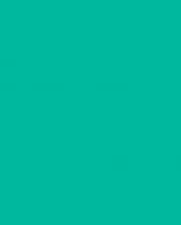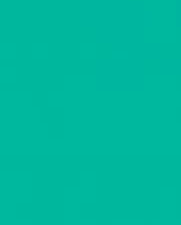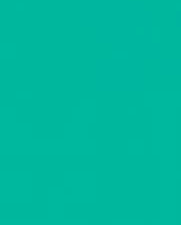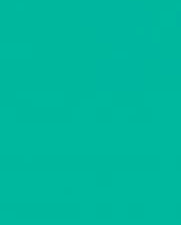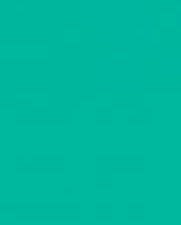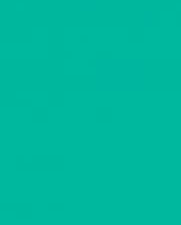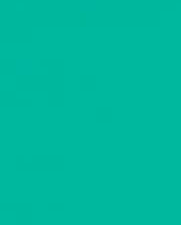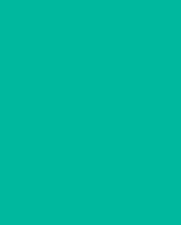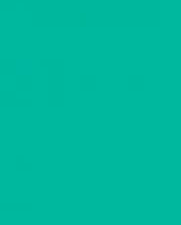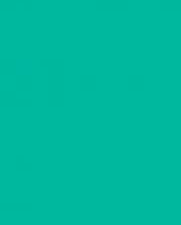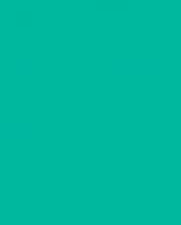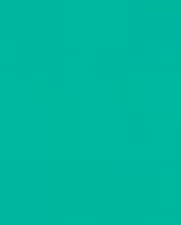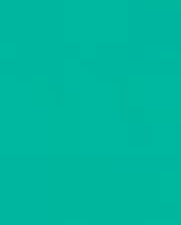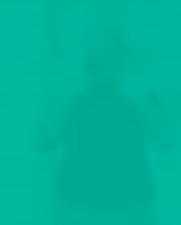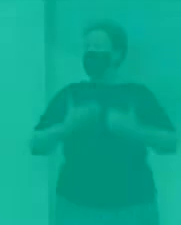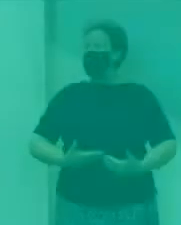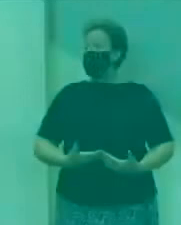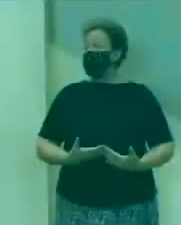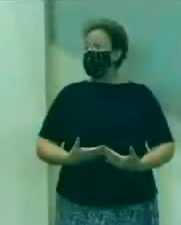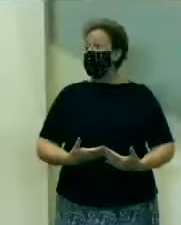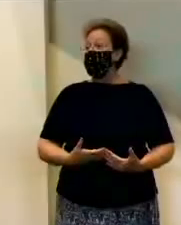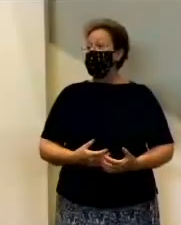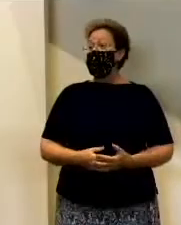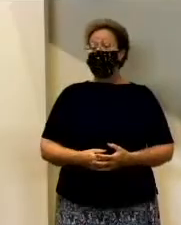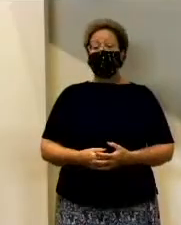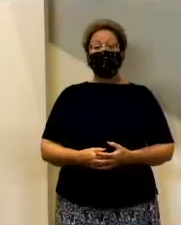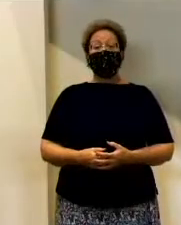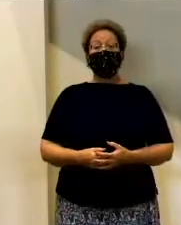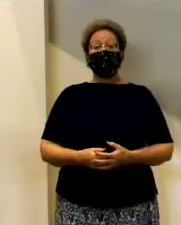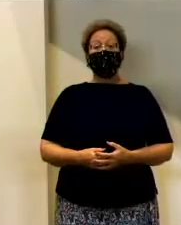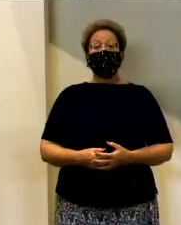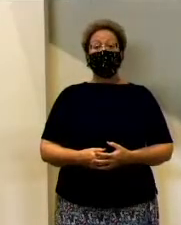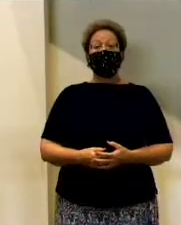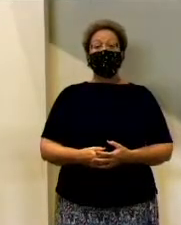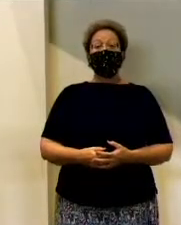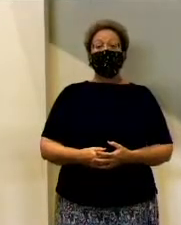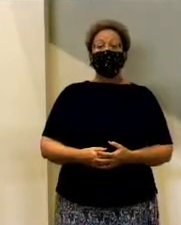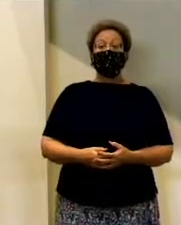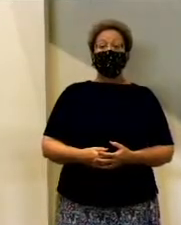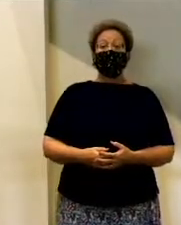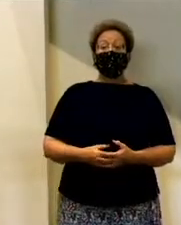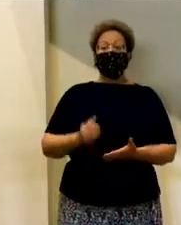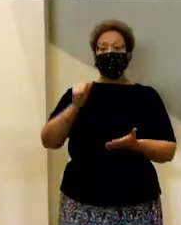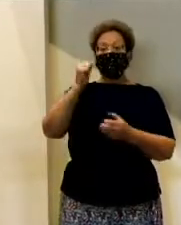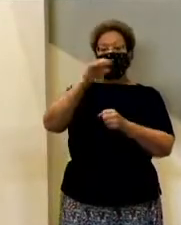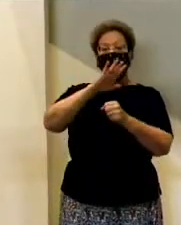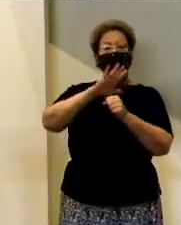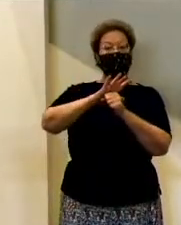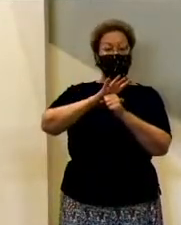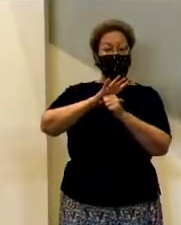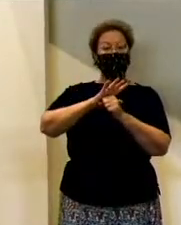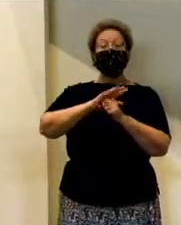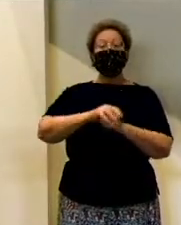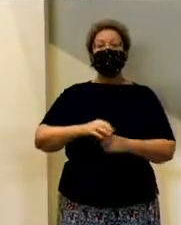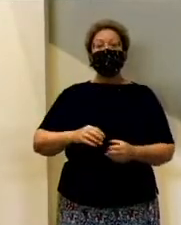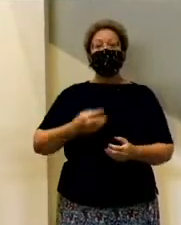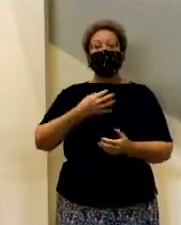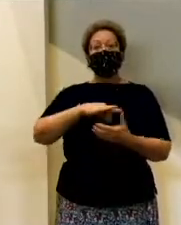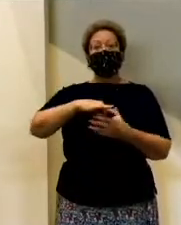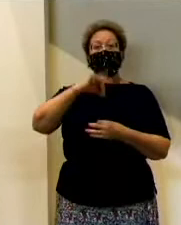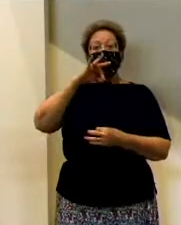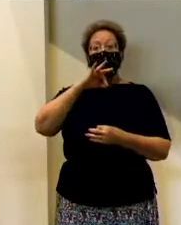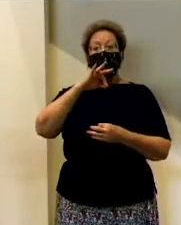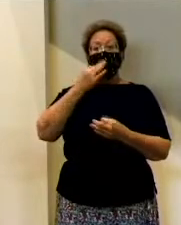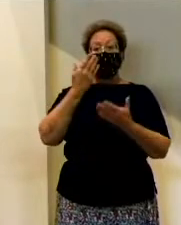of our bodies. The firstfruits of the Spirit, same thing as being sealed by the Spirit. It's that guarantee